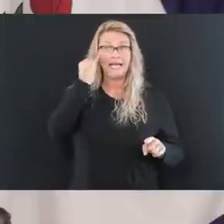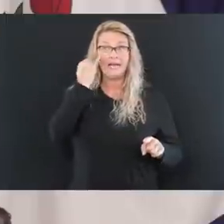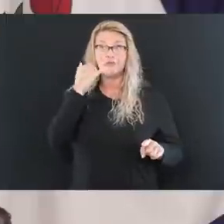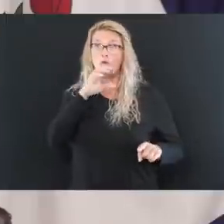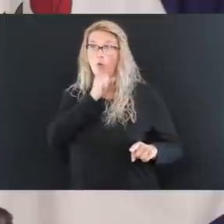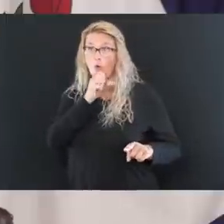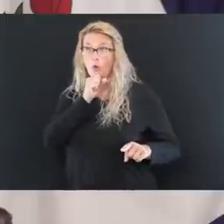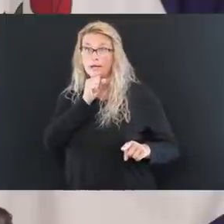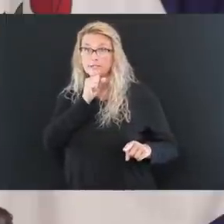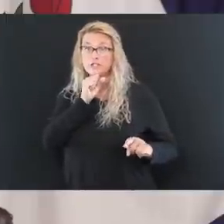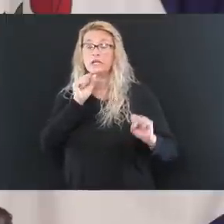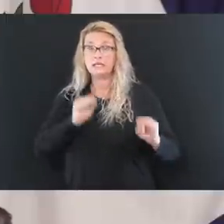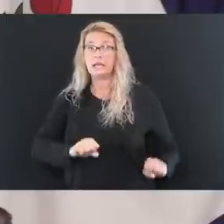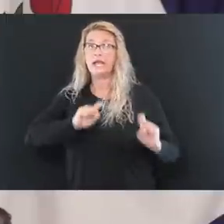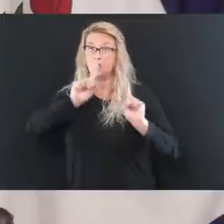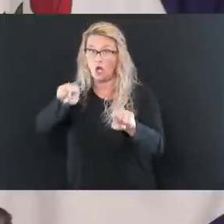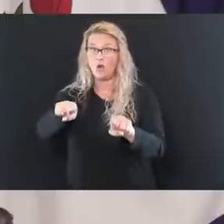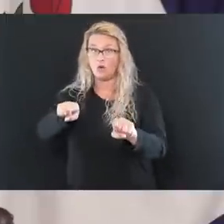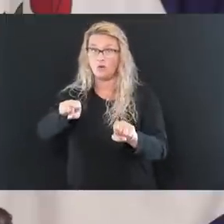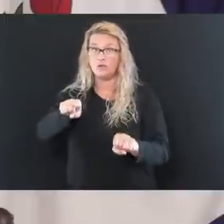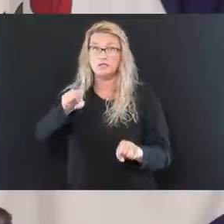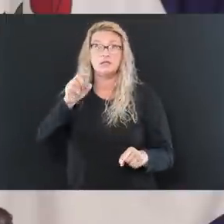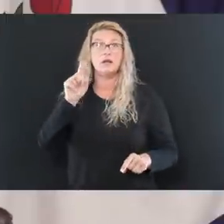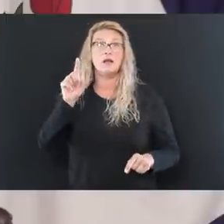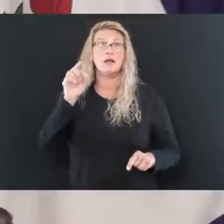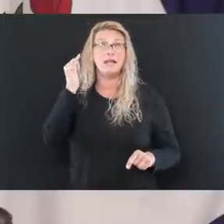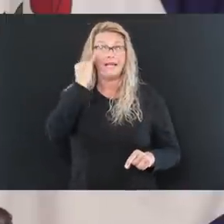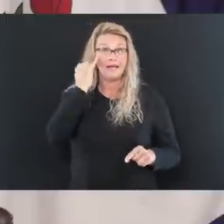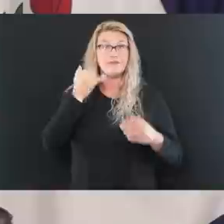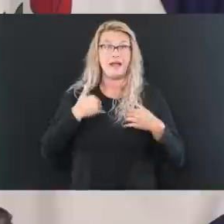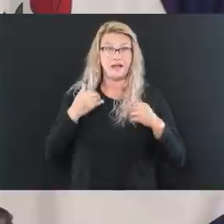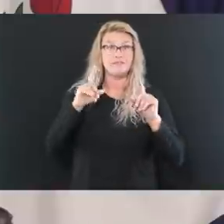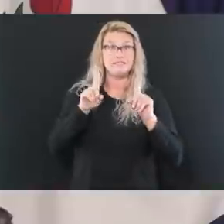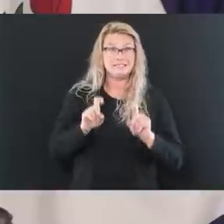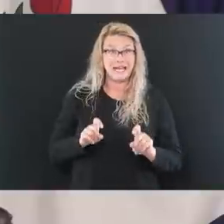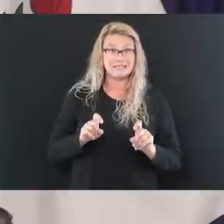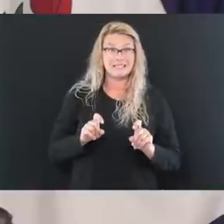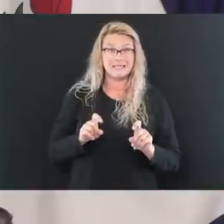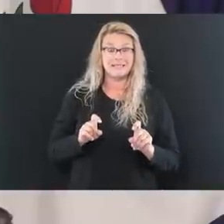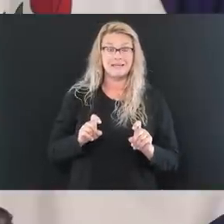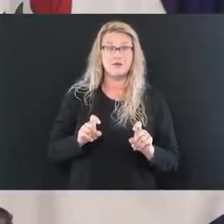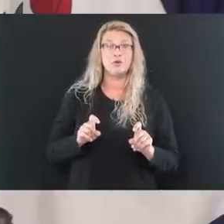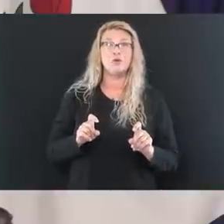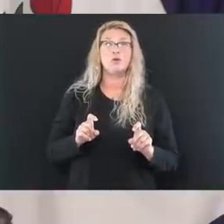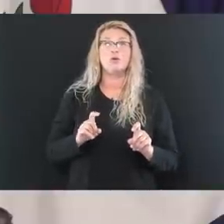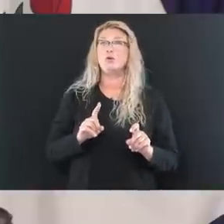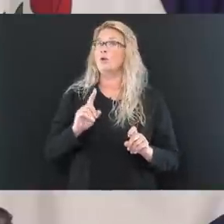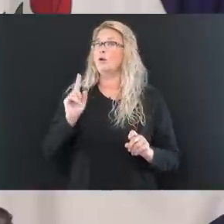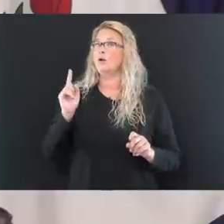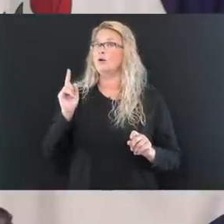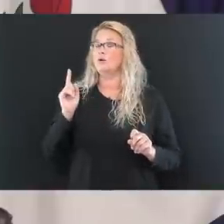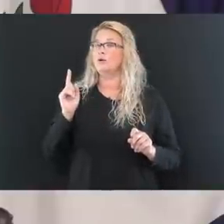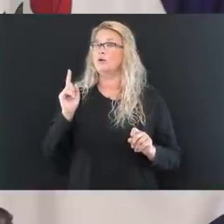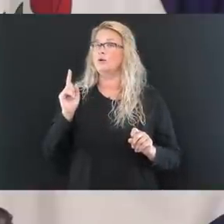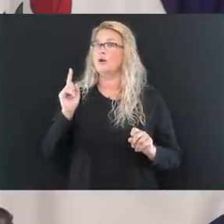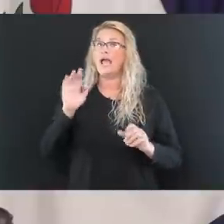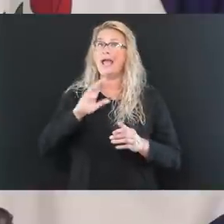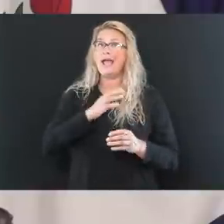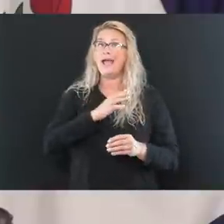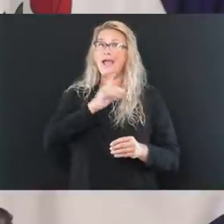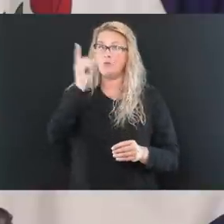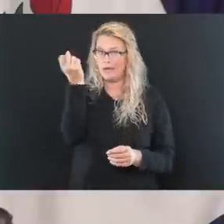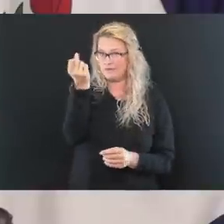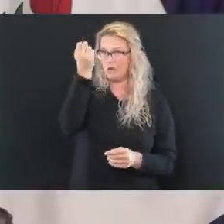provided across the board they have that testing. And in addition to that, we have to all understand